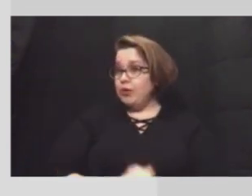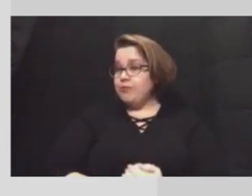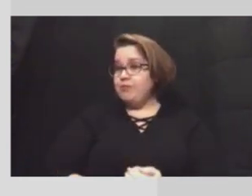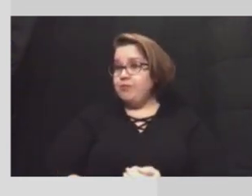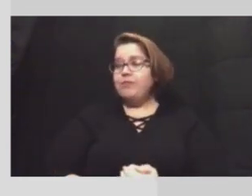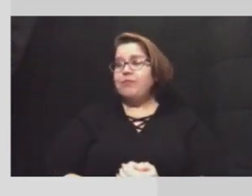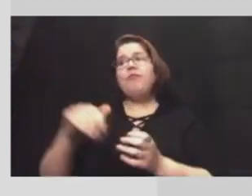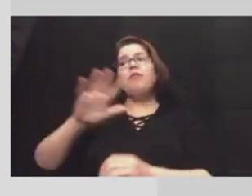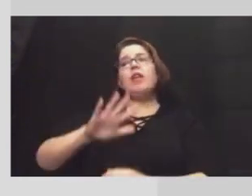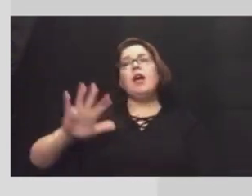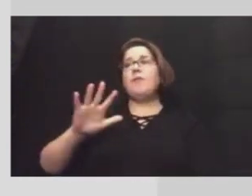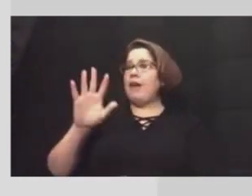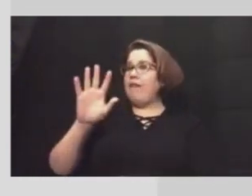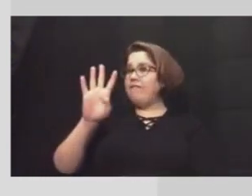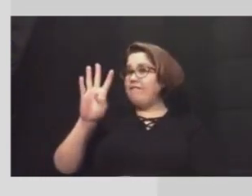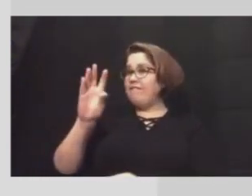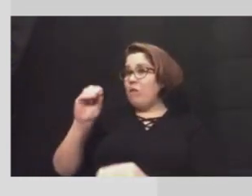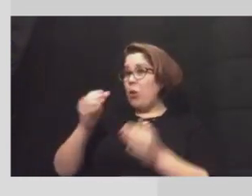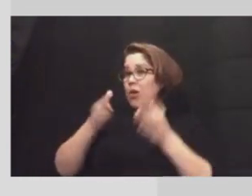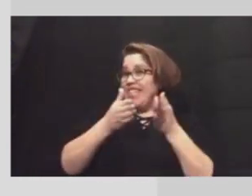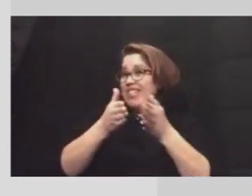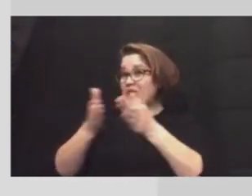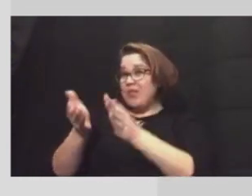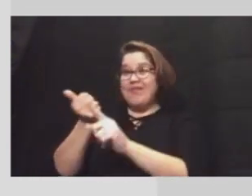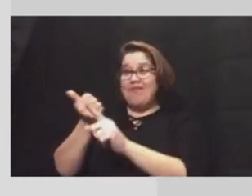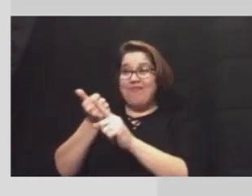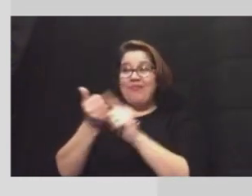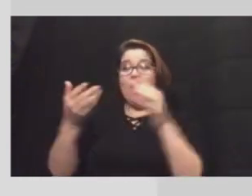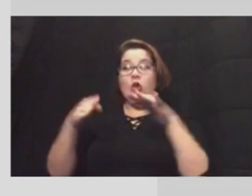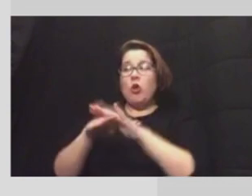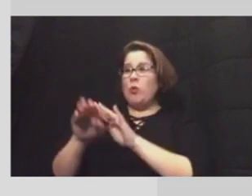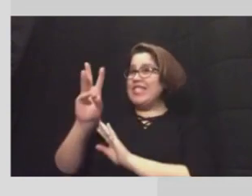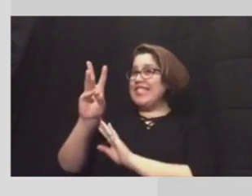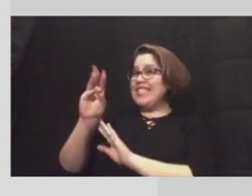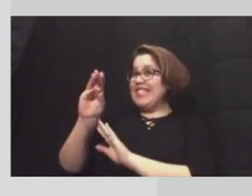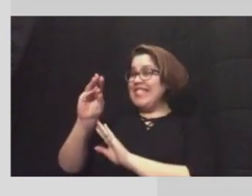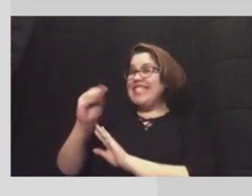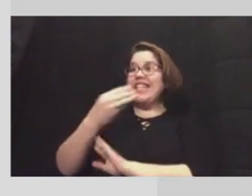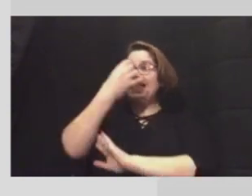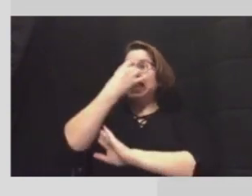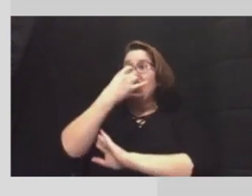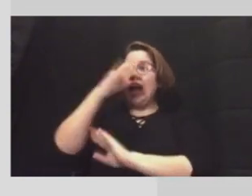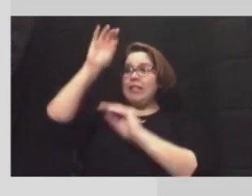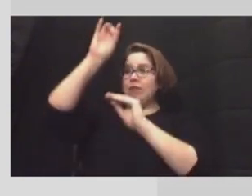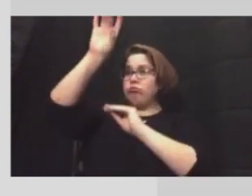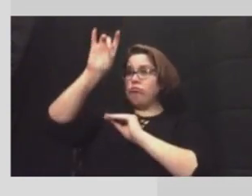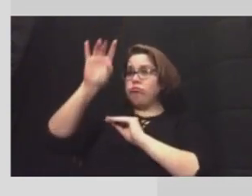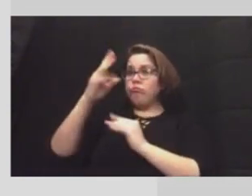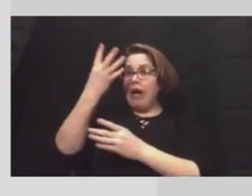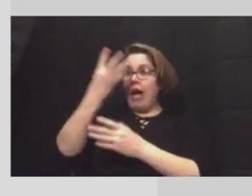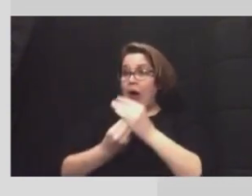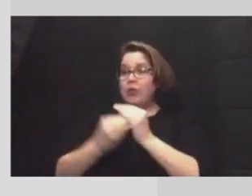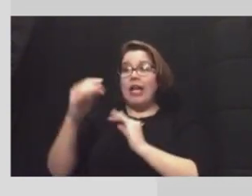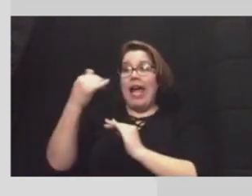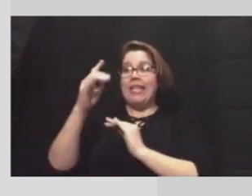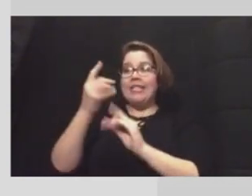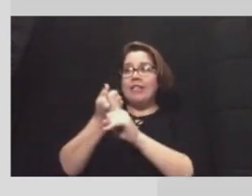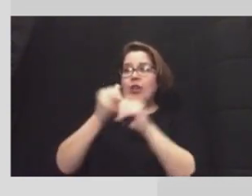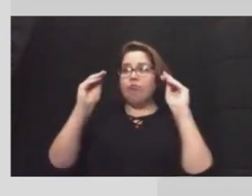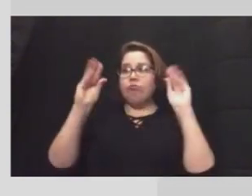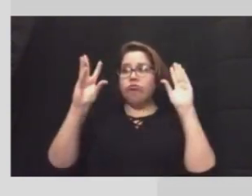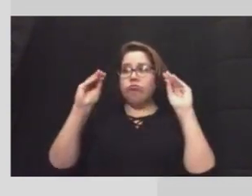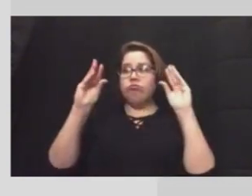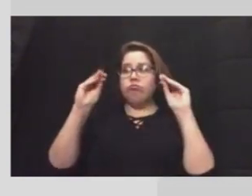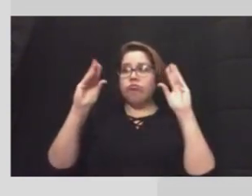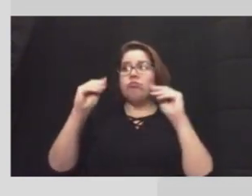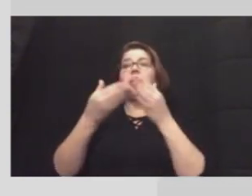Approximately 40 city streets are closed, 60 traffic signals are out, and 18 are flashing. Public